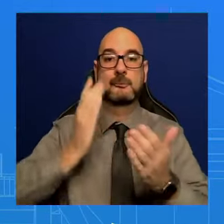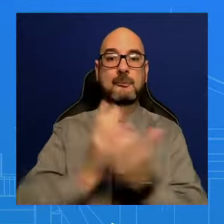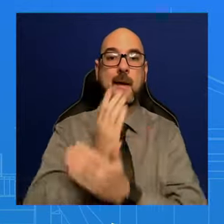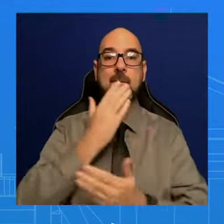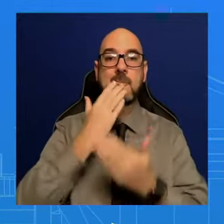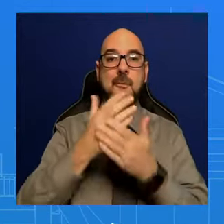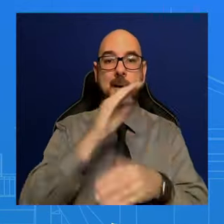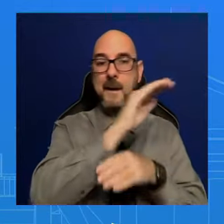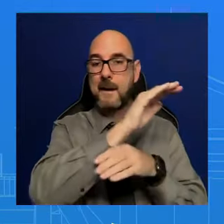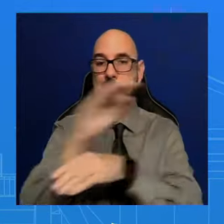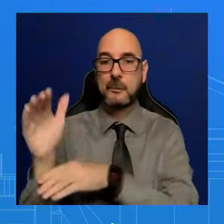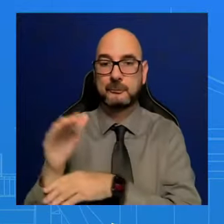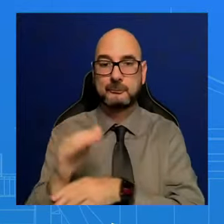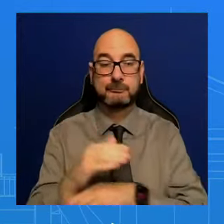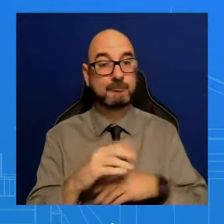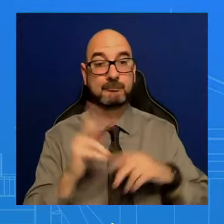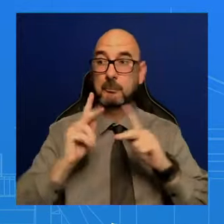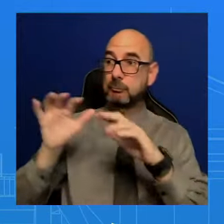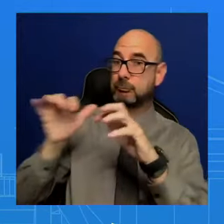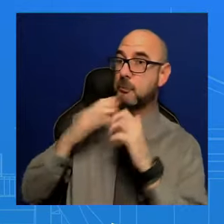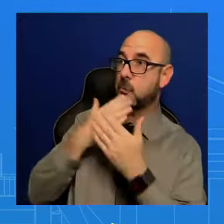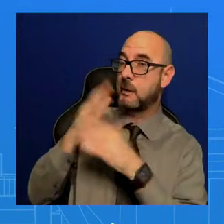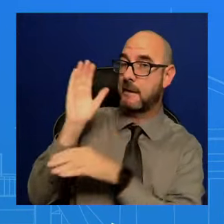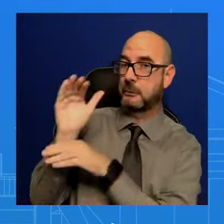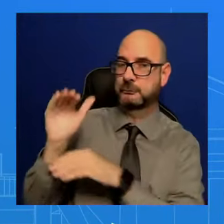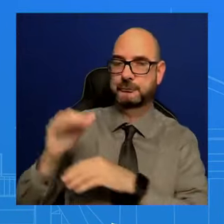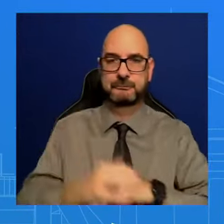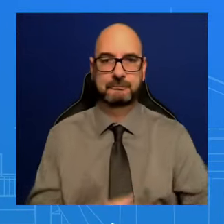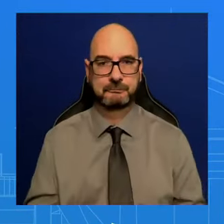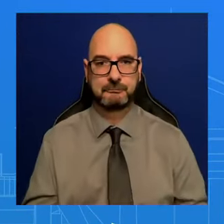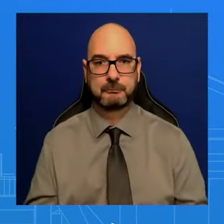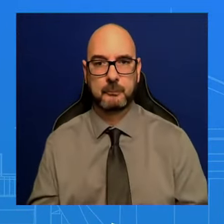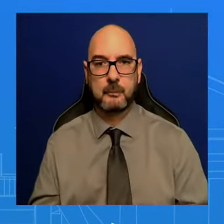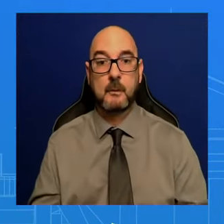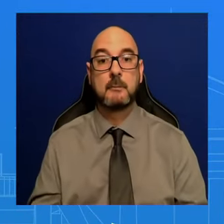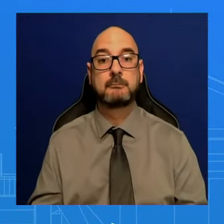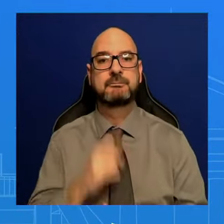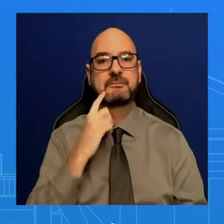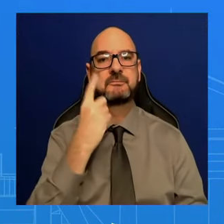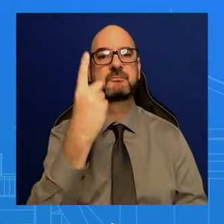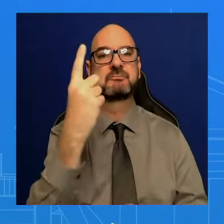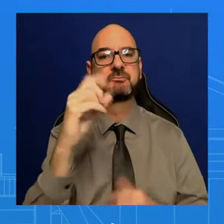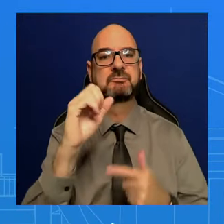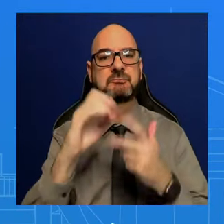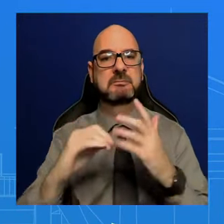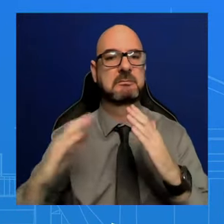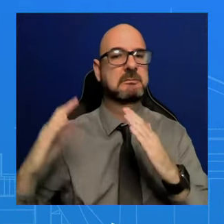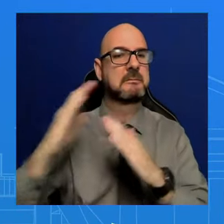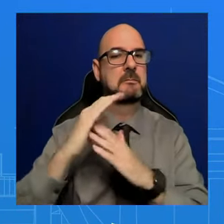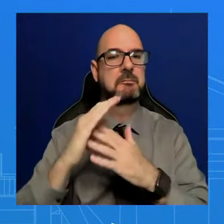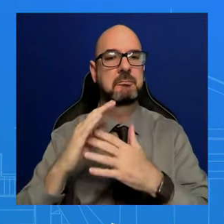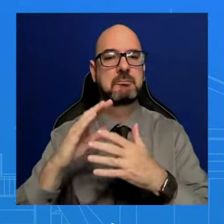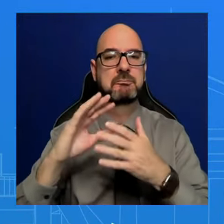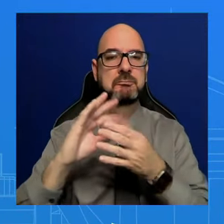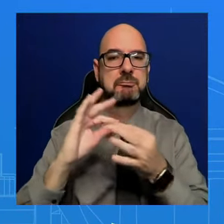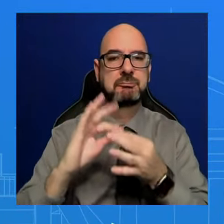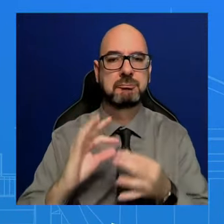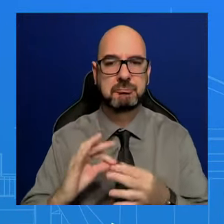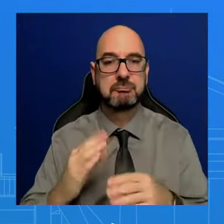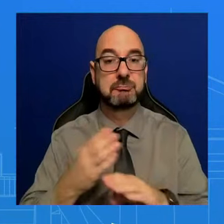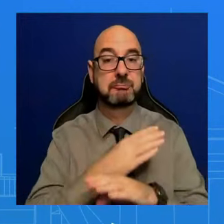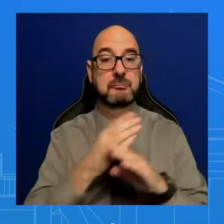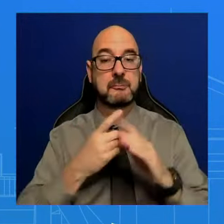I have one thing for you at the top, and then we'll get started. So before we get started, I wanted to